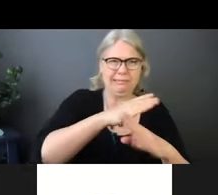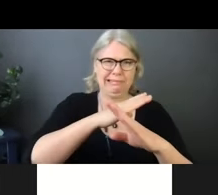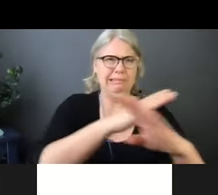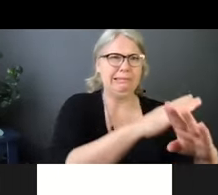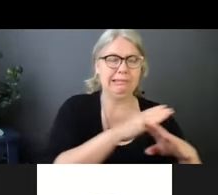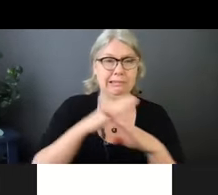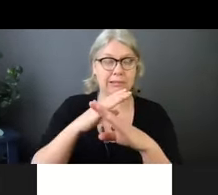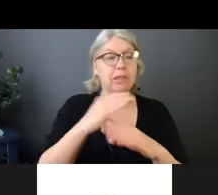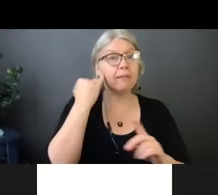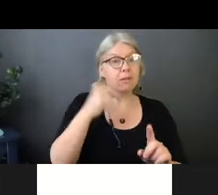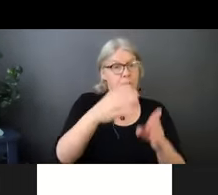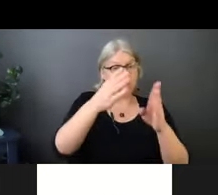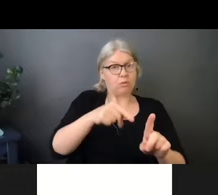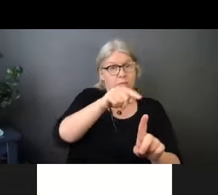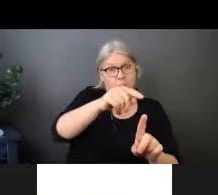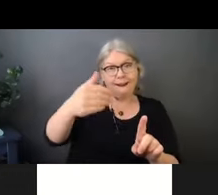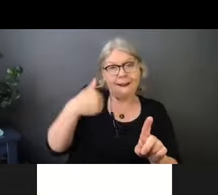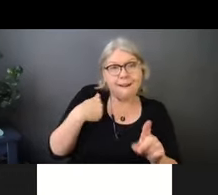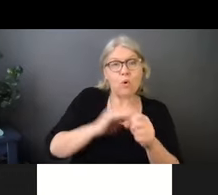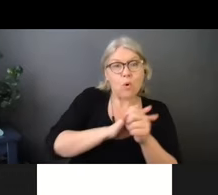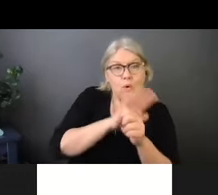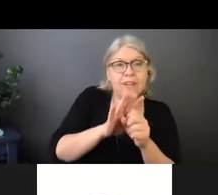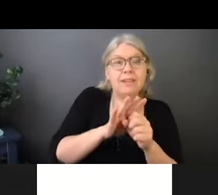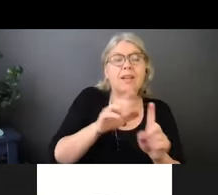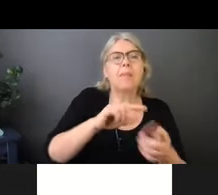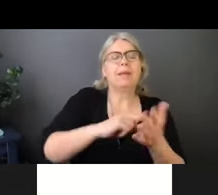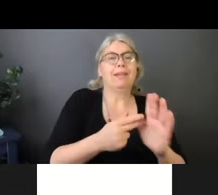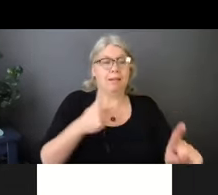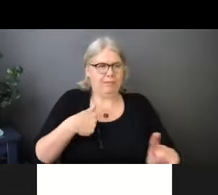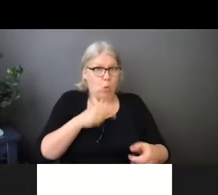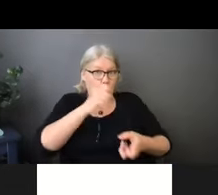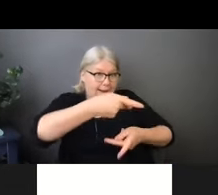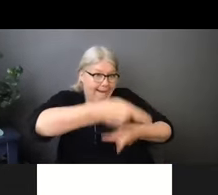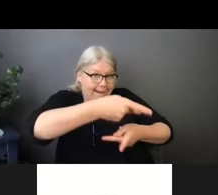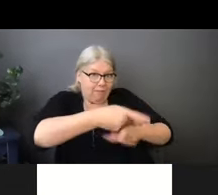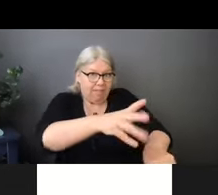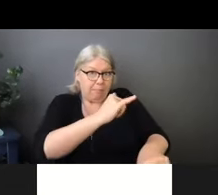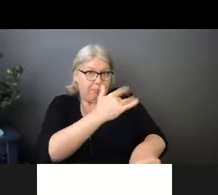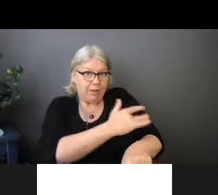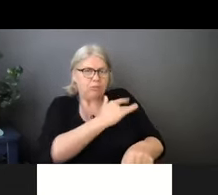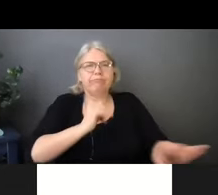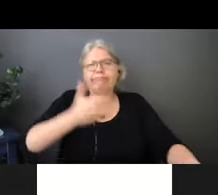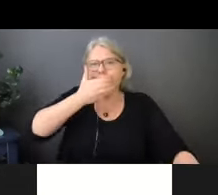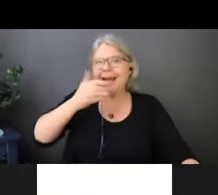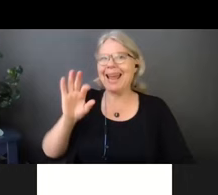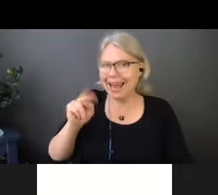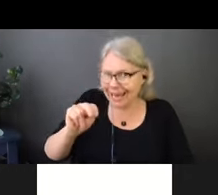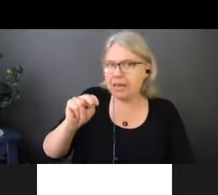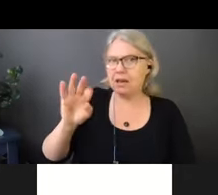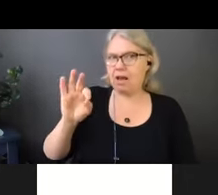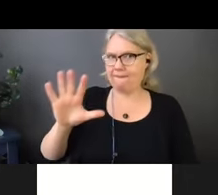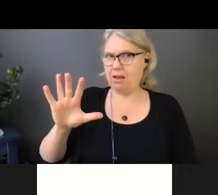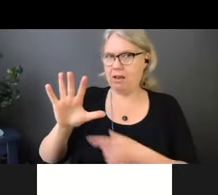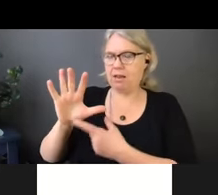or aerosol that are providing you, safe, as They